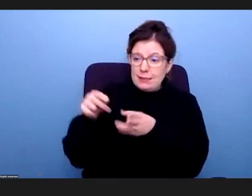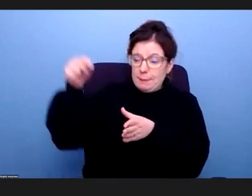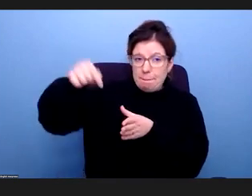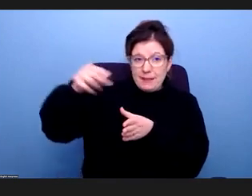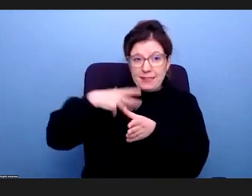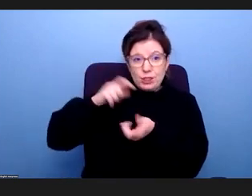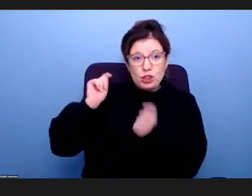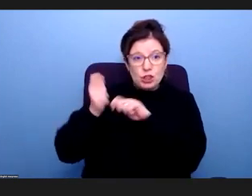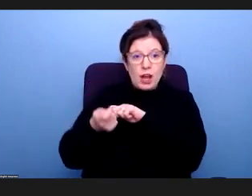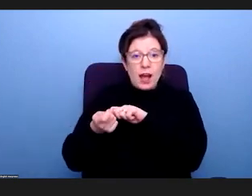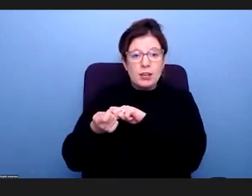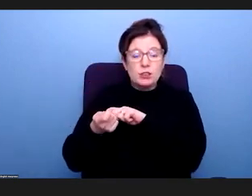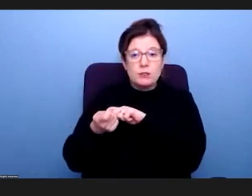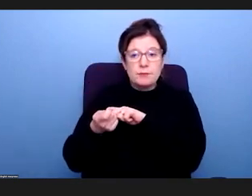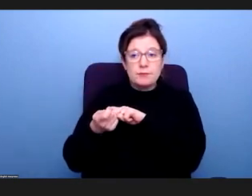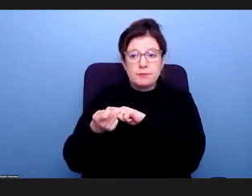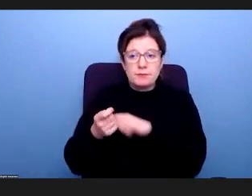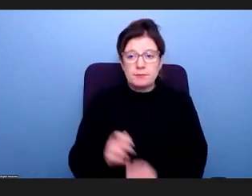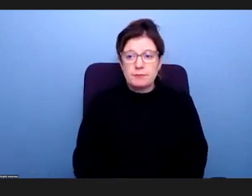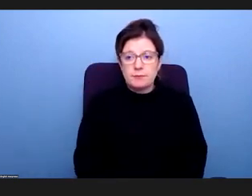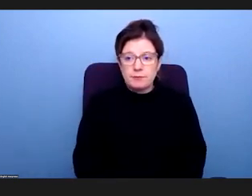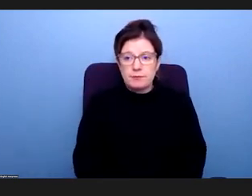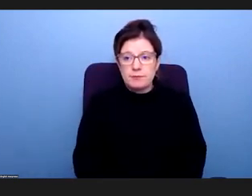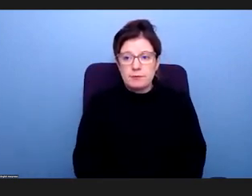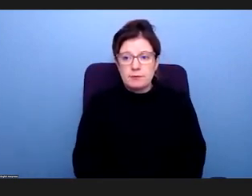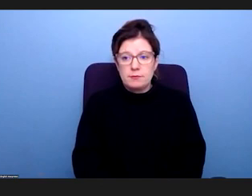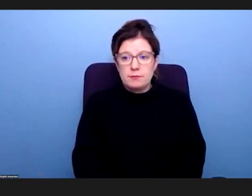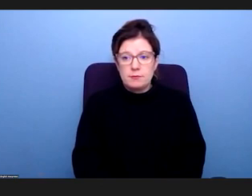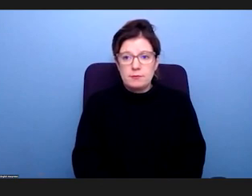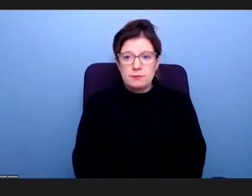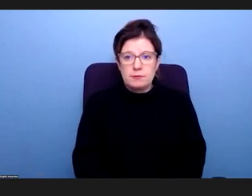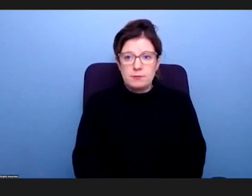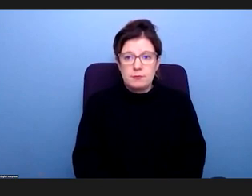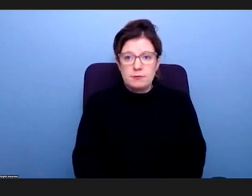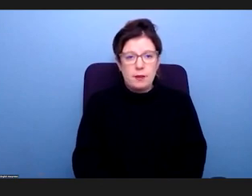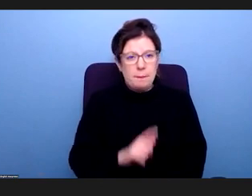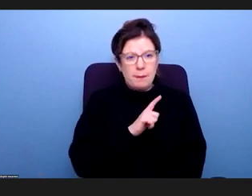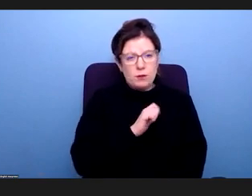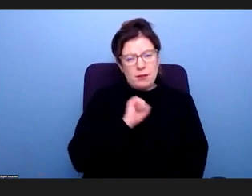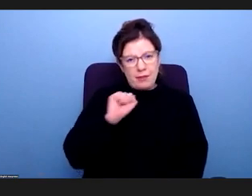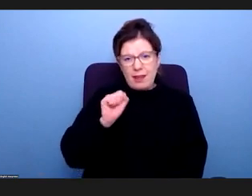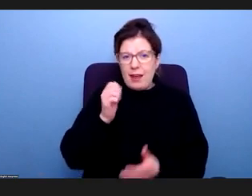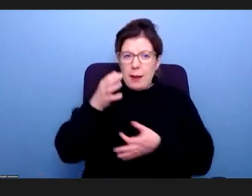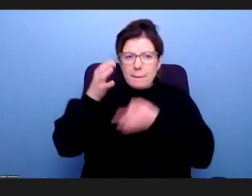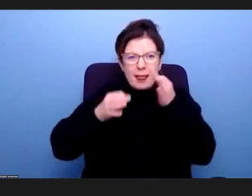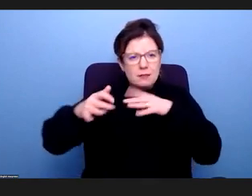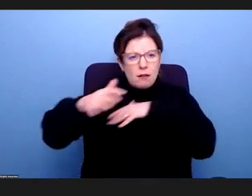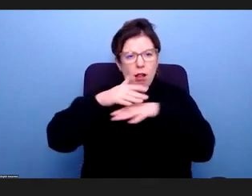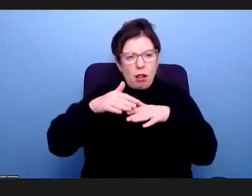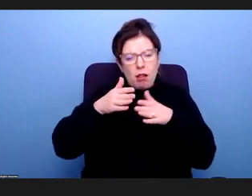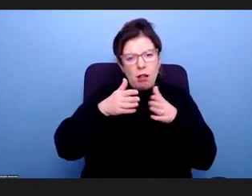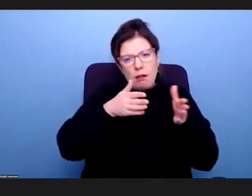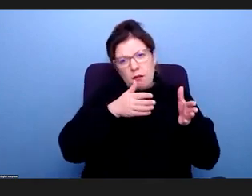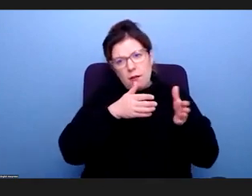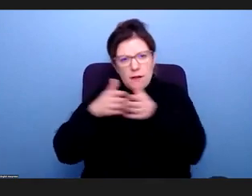at the moment, very kind of far right and neoliberal. And this is kind of infected